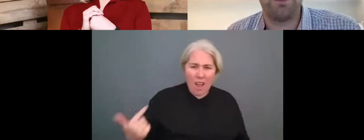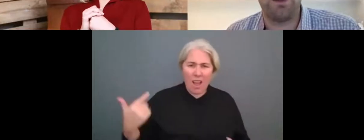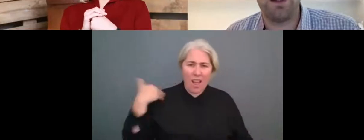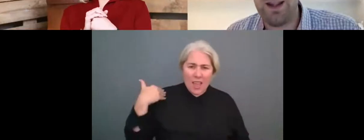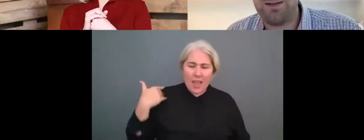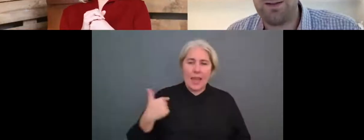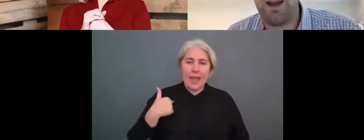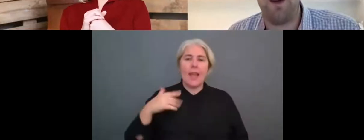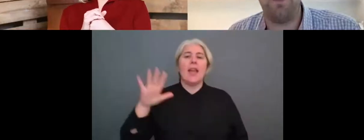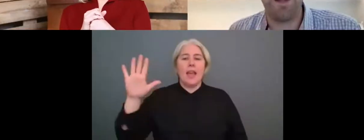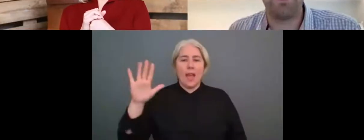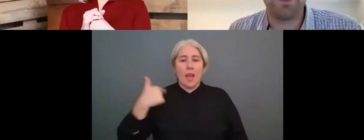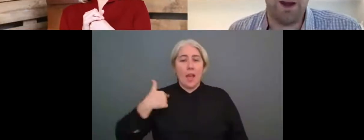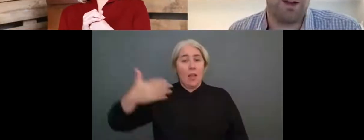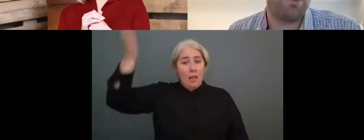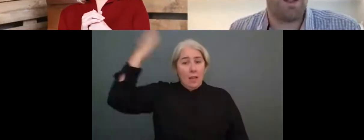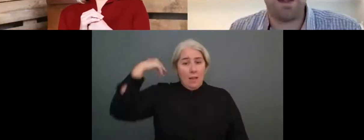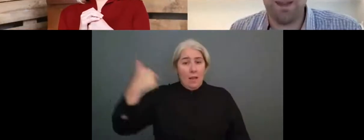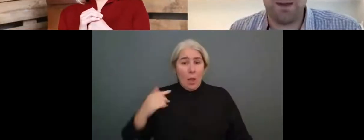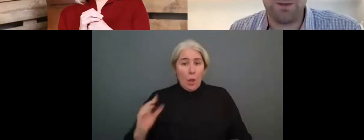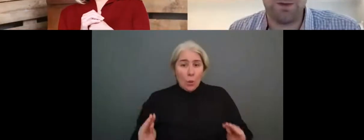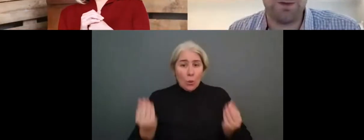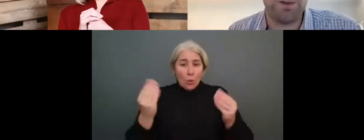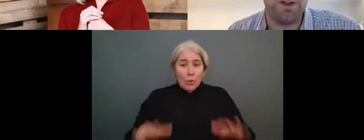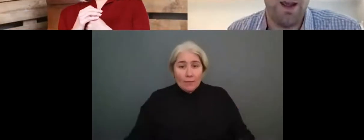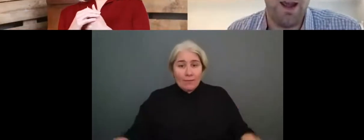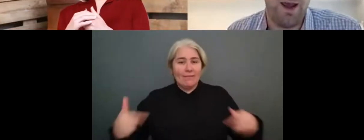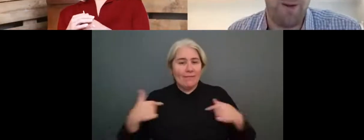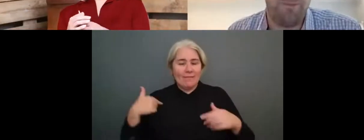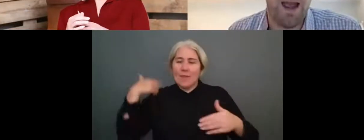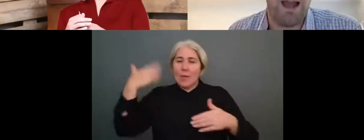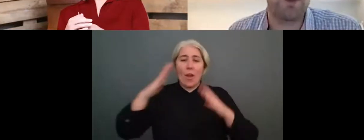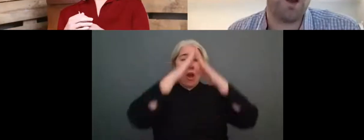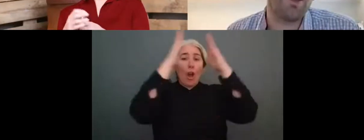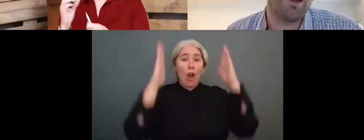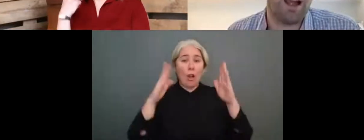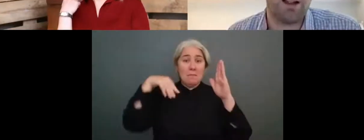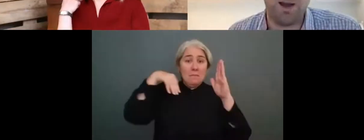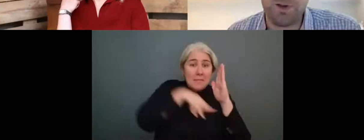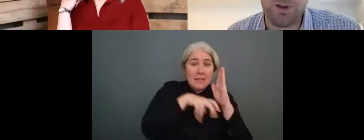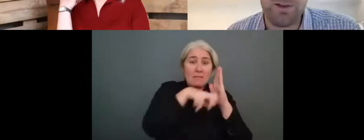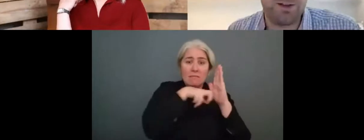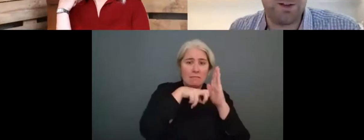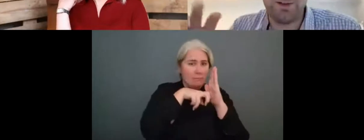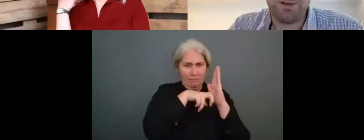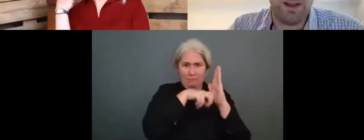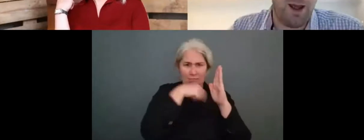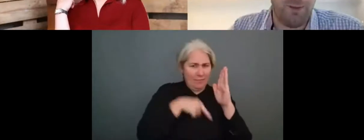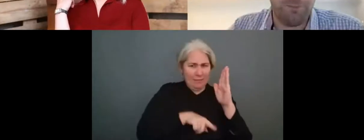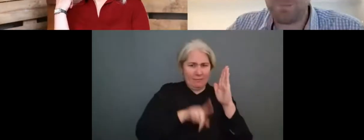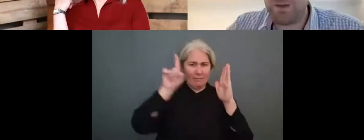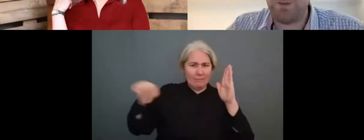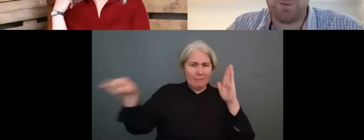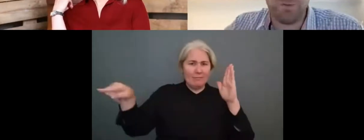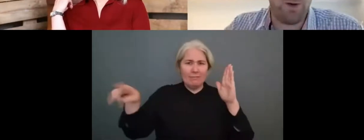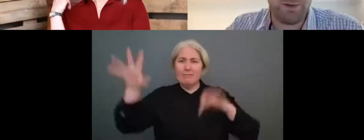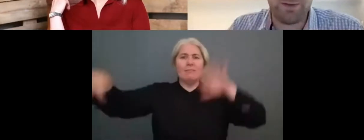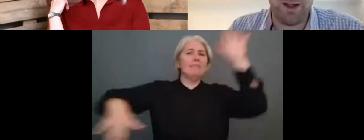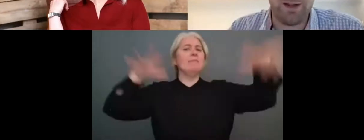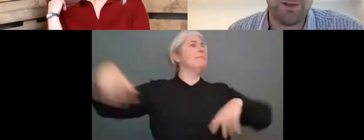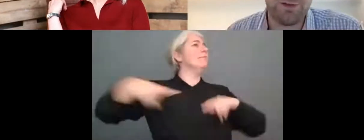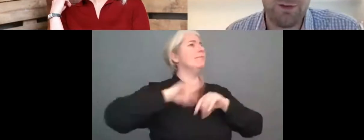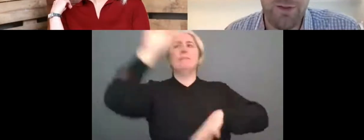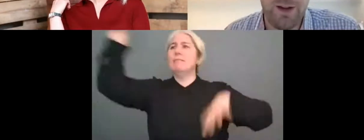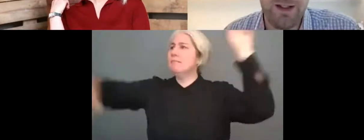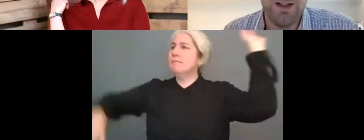a, as a kid, um, outside playing in the outdoors. Um, and also I think I had a couple of good teachers, um, involved in environmental